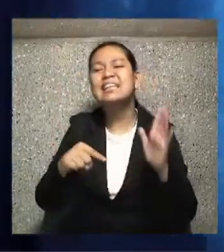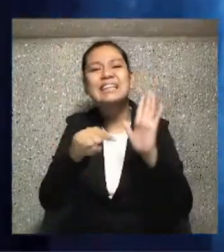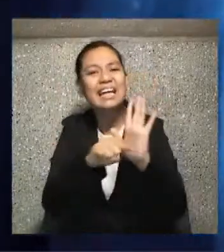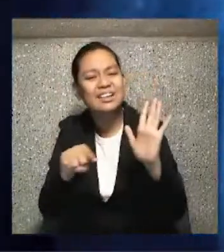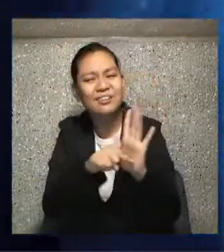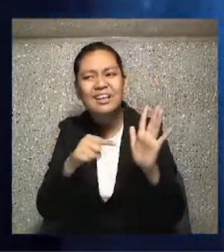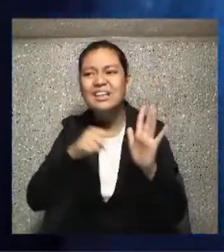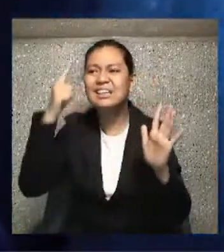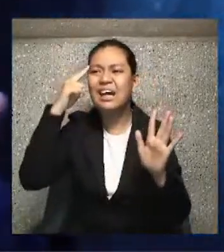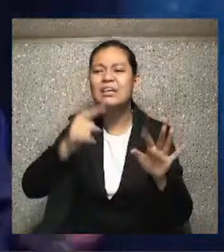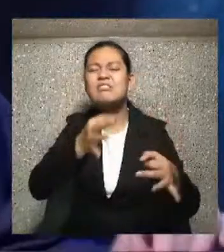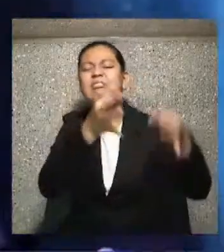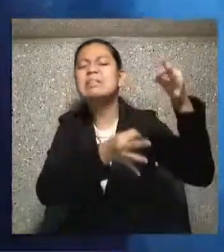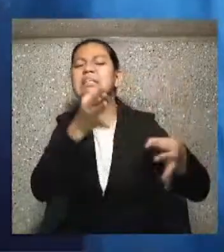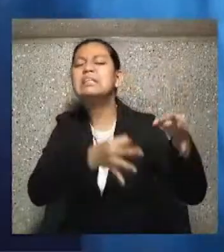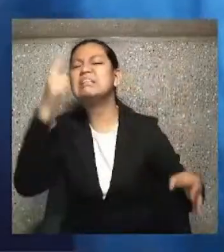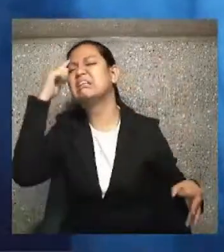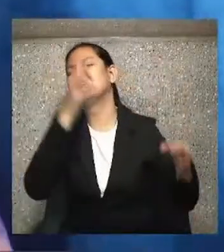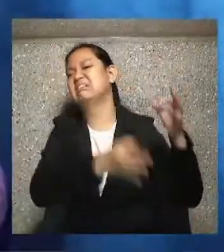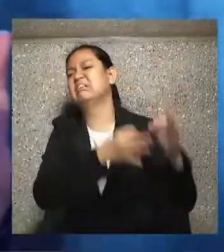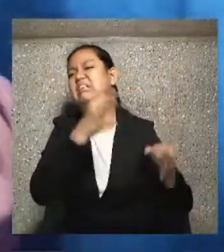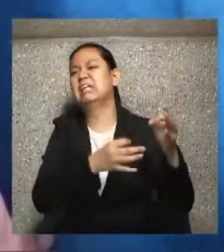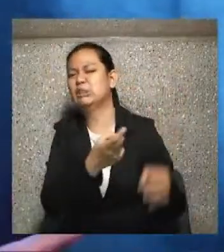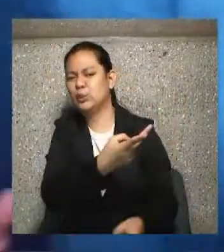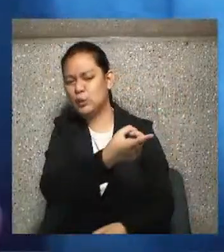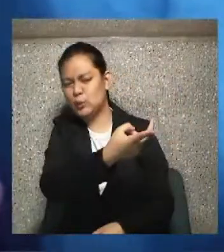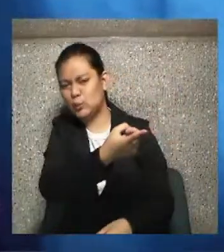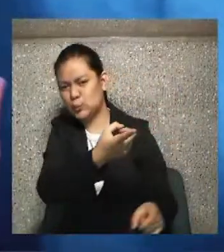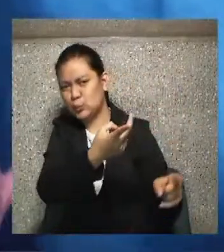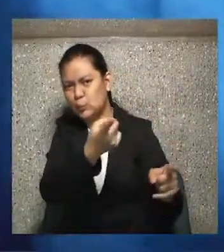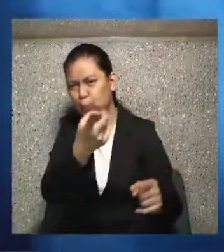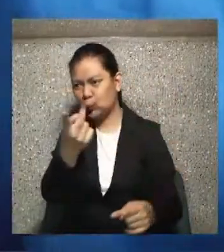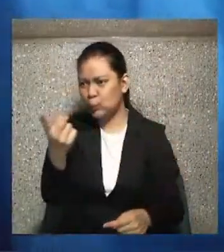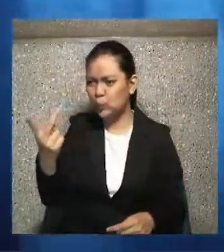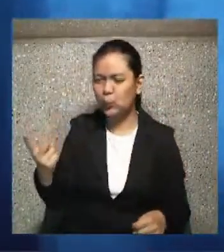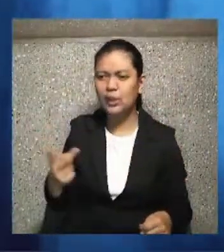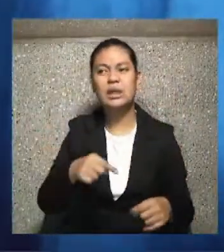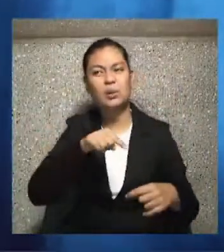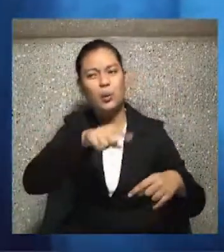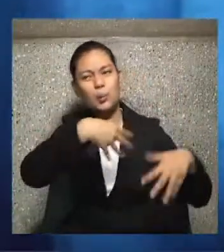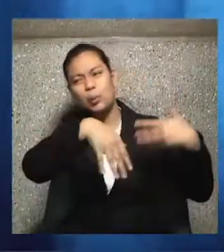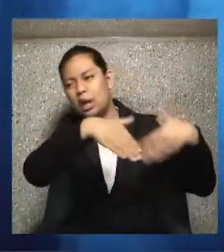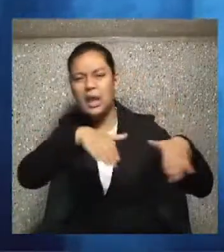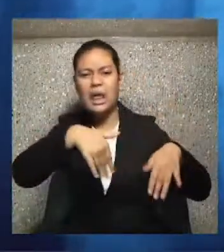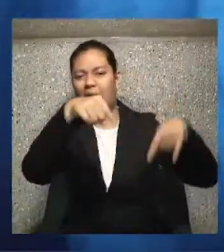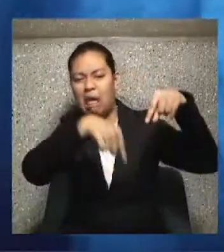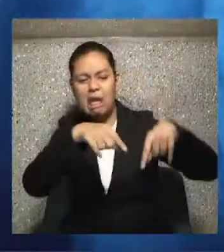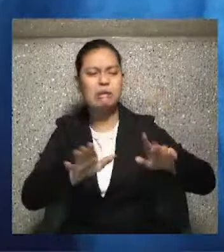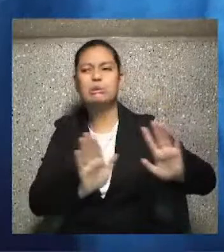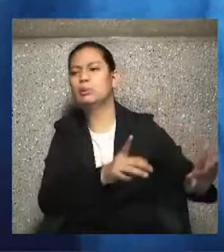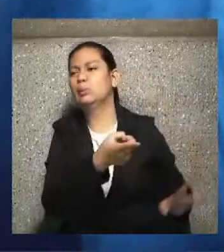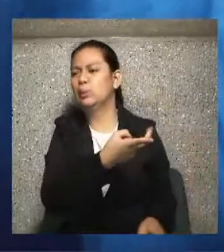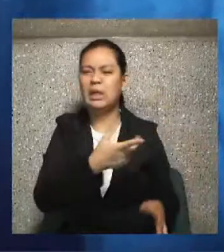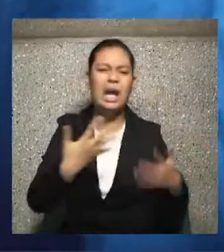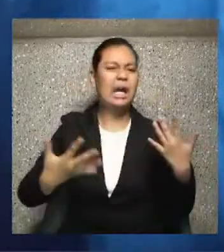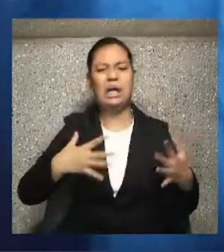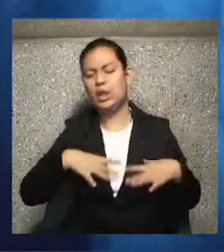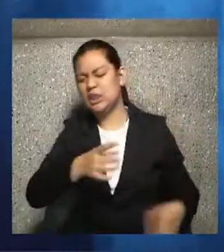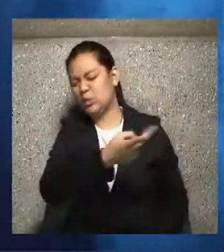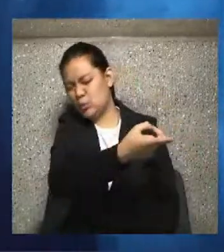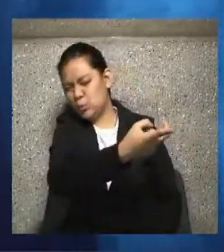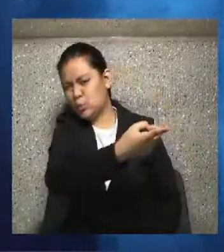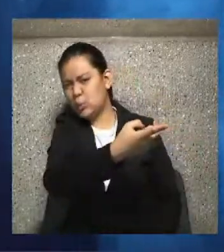judgments about people. The way they walk, the way they talk, where they're from, the way they're dressed, the color. or those 101